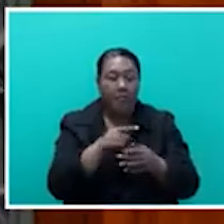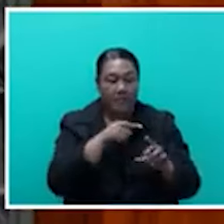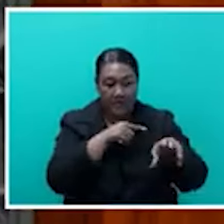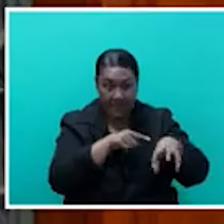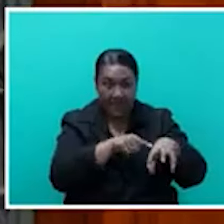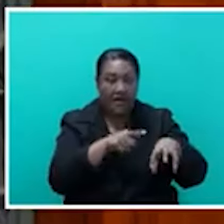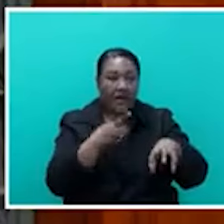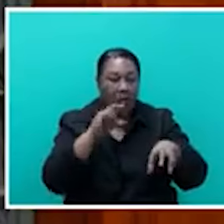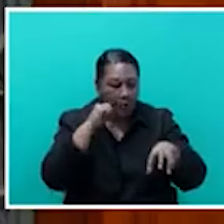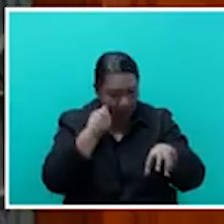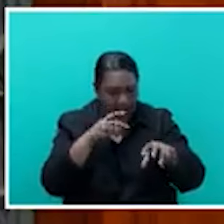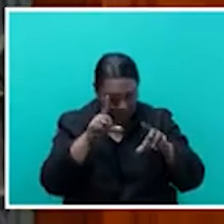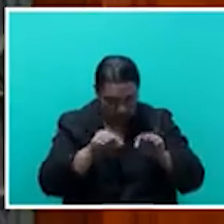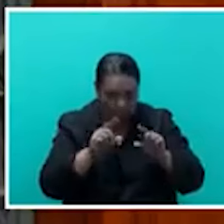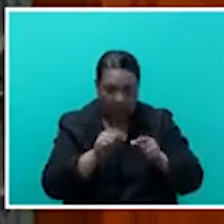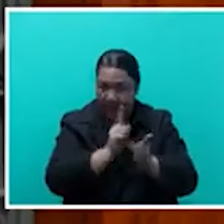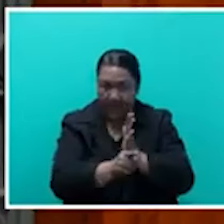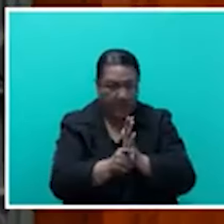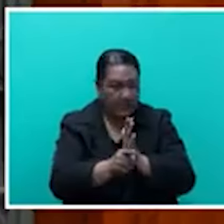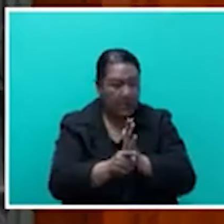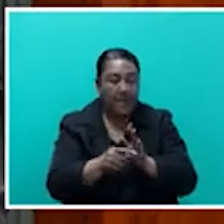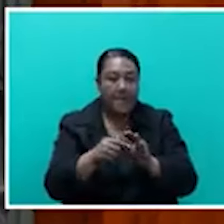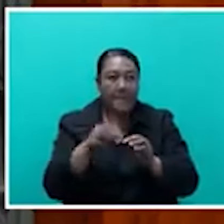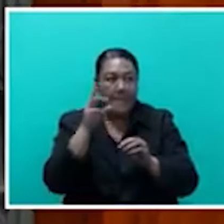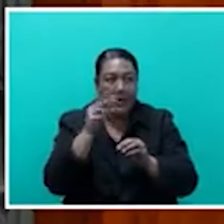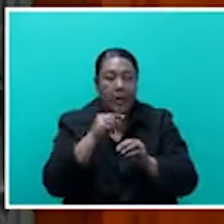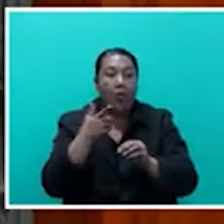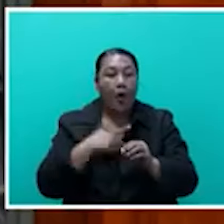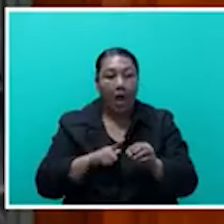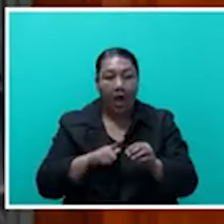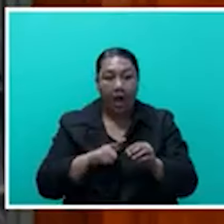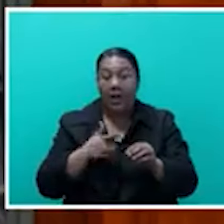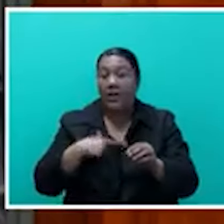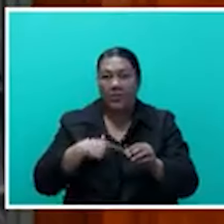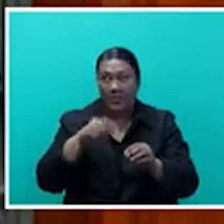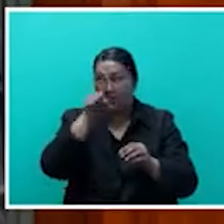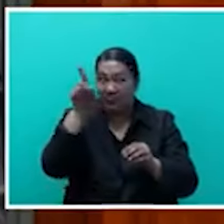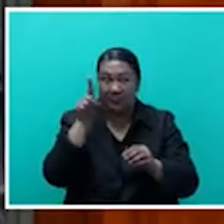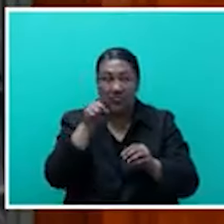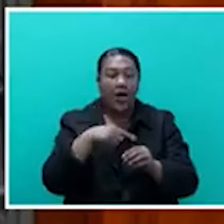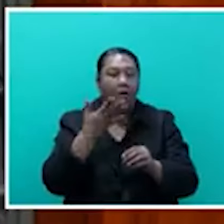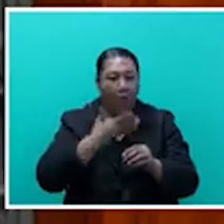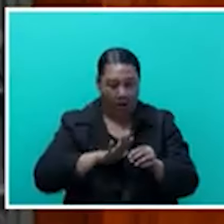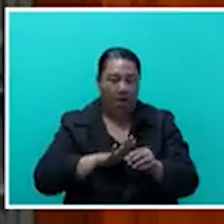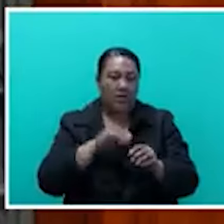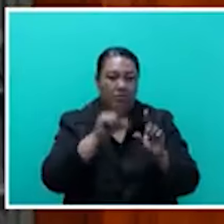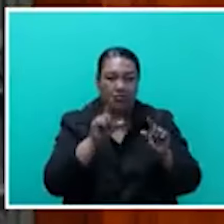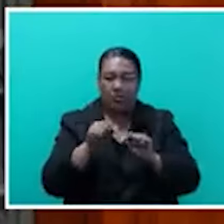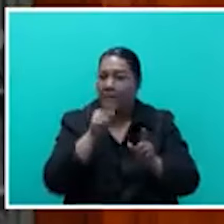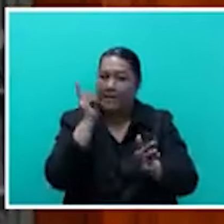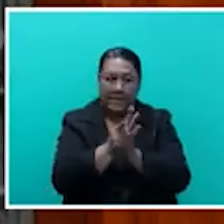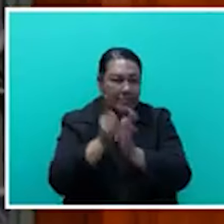know that one of the things that comes out of these North Americans is that they want things done quickly. Approvals and processes, et cetera, need to take place really